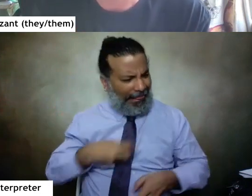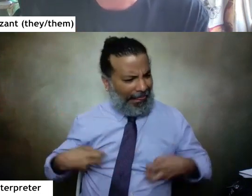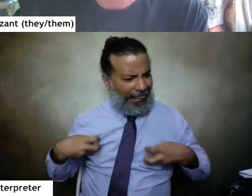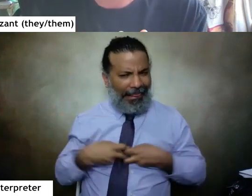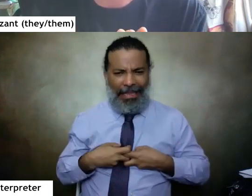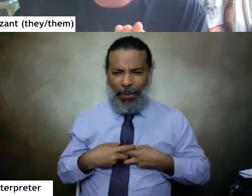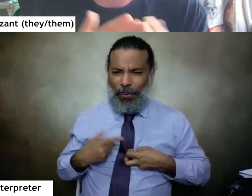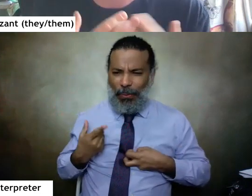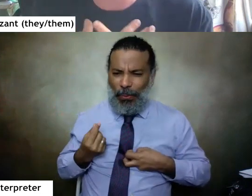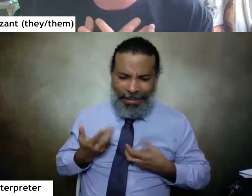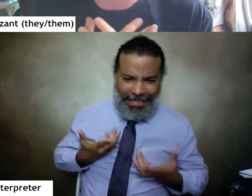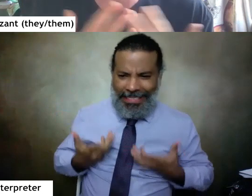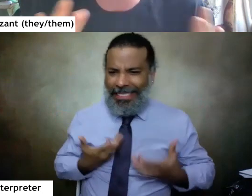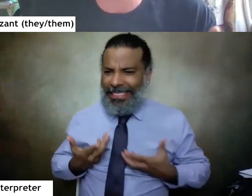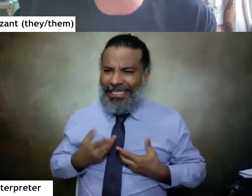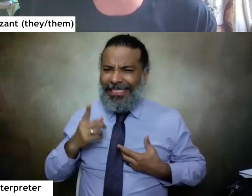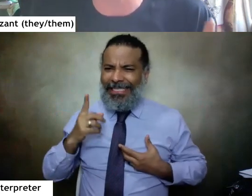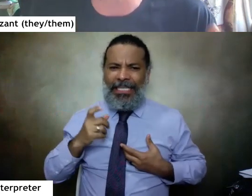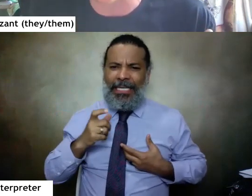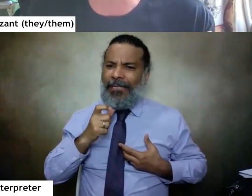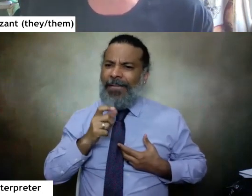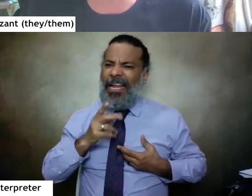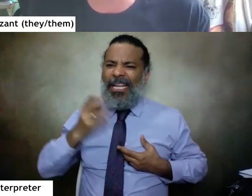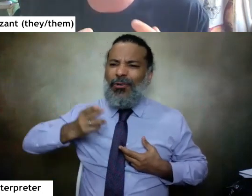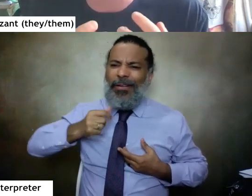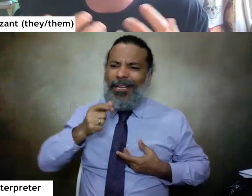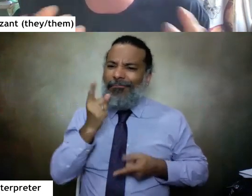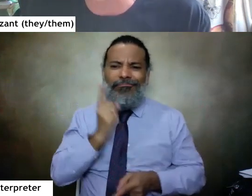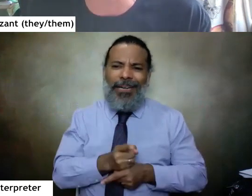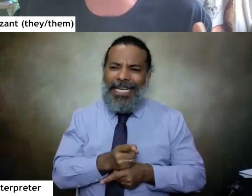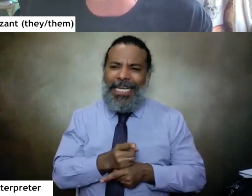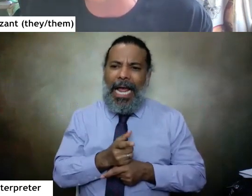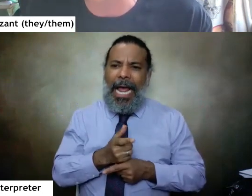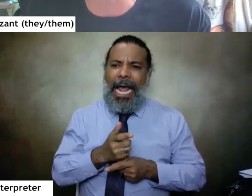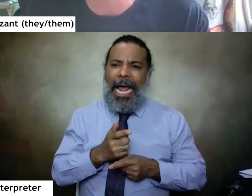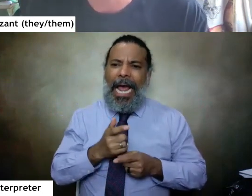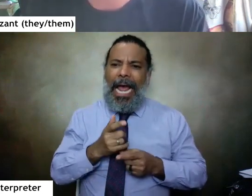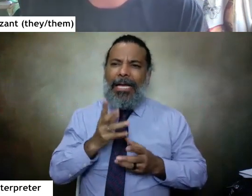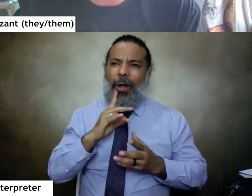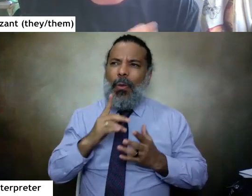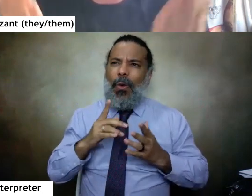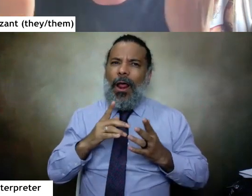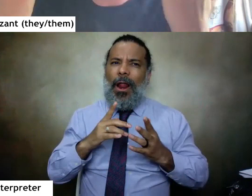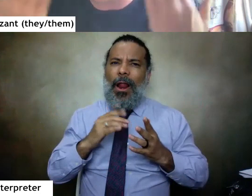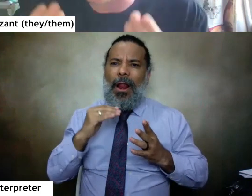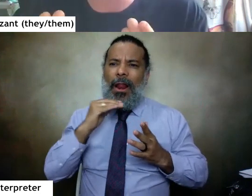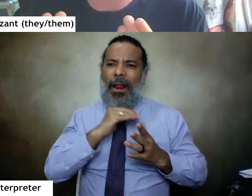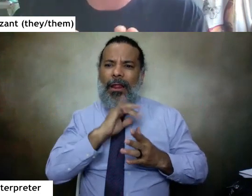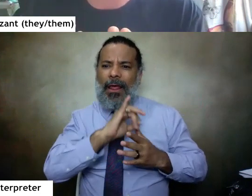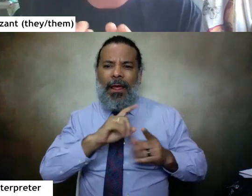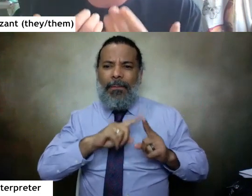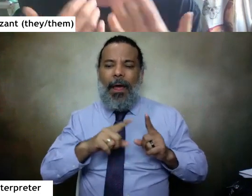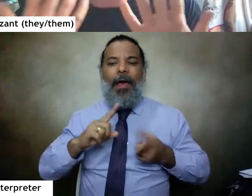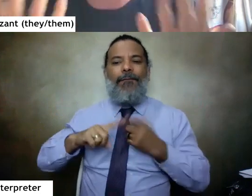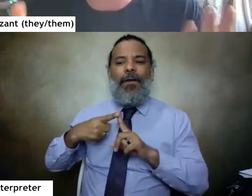I felt like it wasn't historically correct, and I didn't want to be erased as an artist. But then a friend helped me